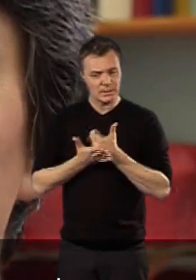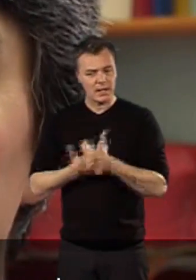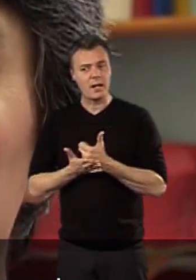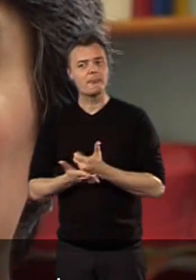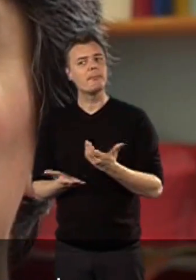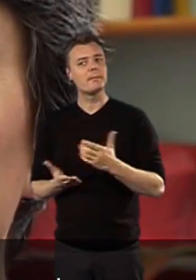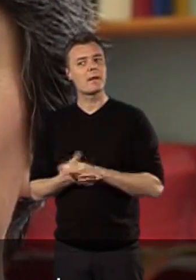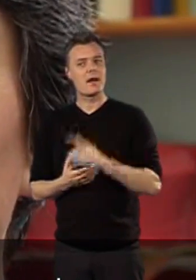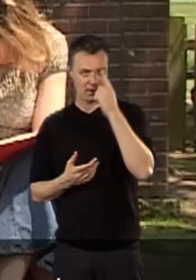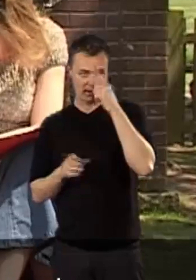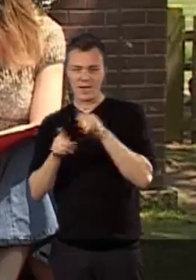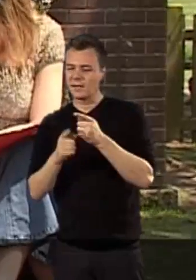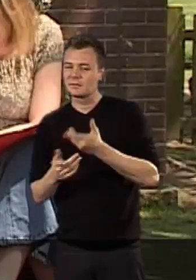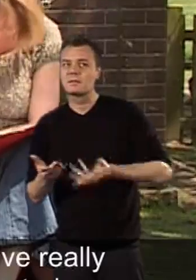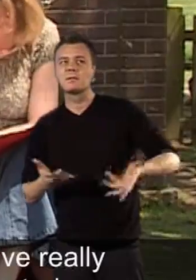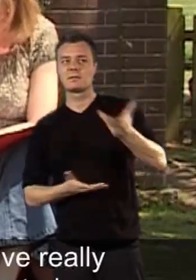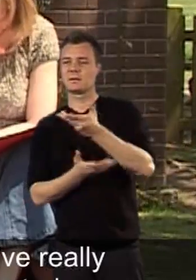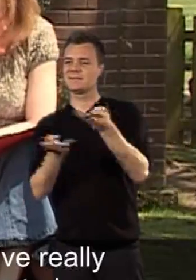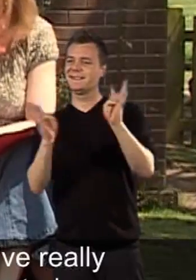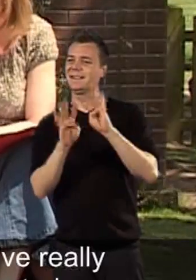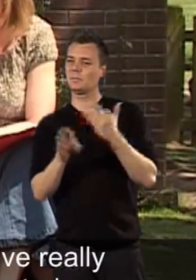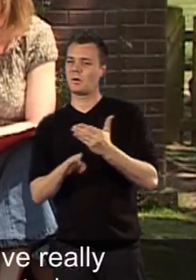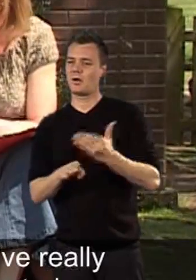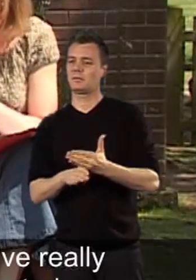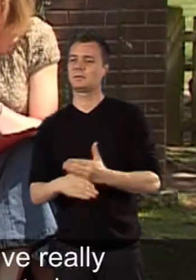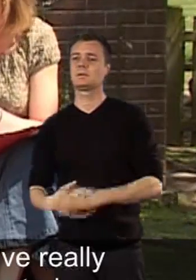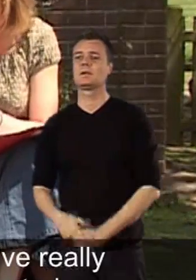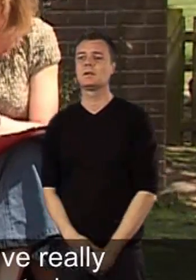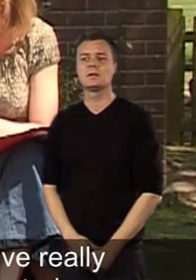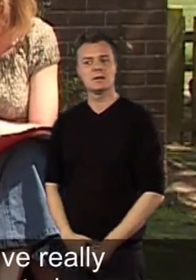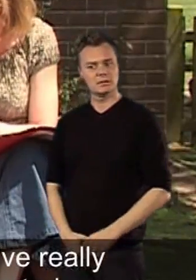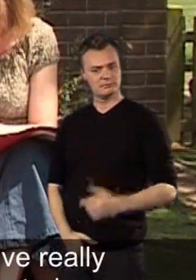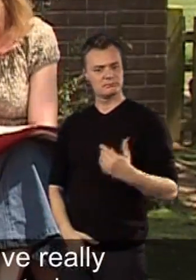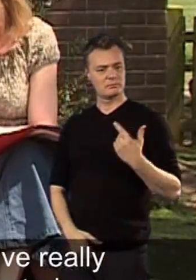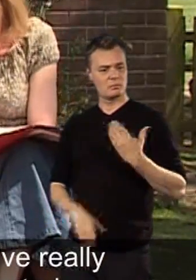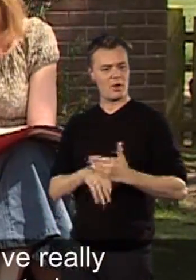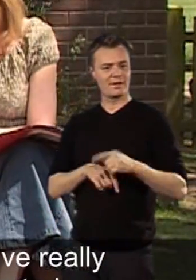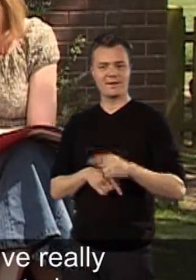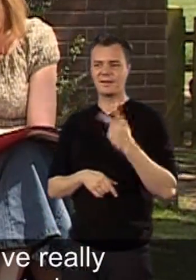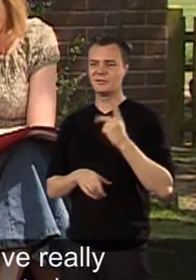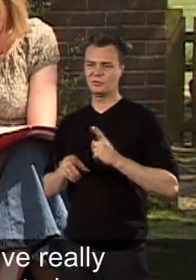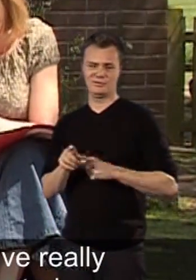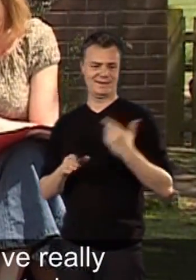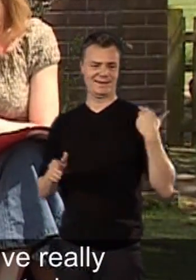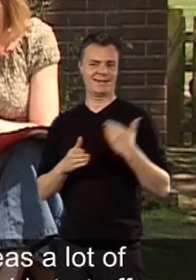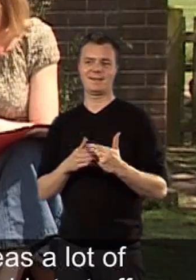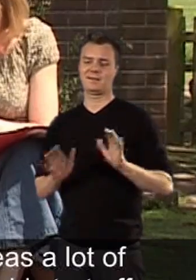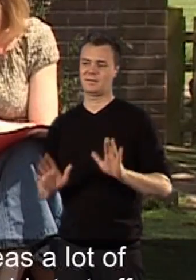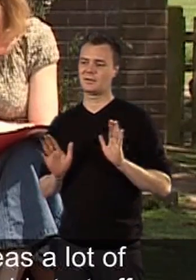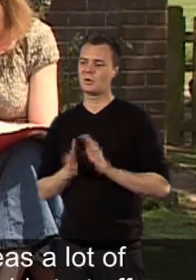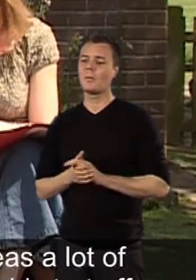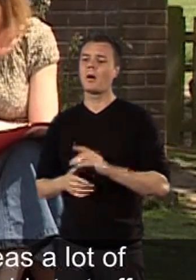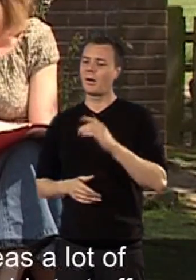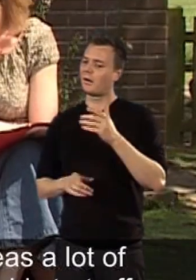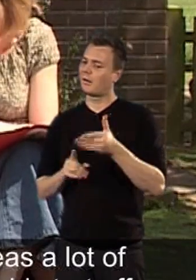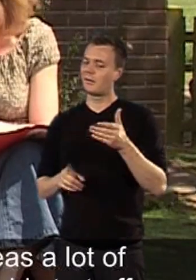So I think it's that teamwork. I've only been here two years but I've really noticed a difference from when I started to the